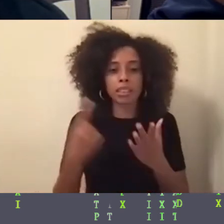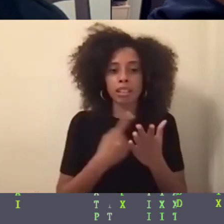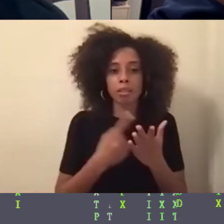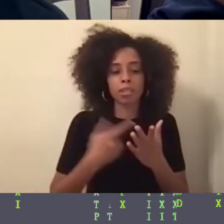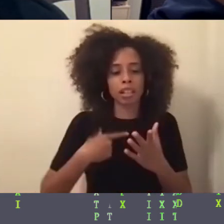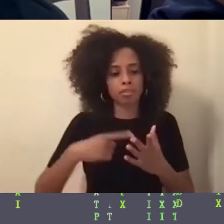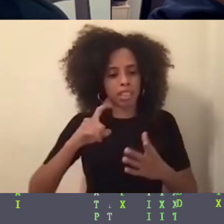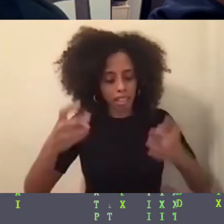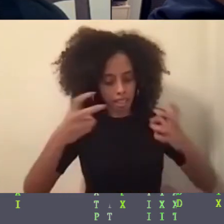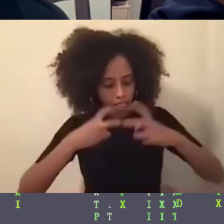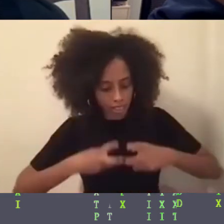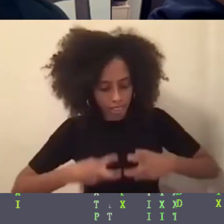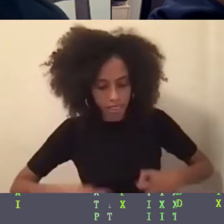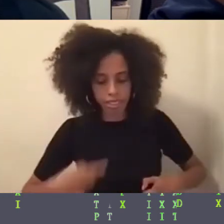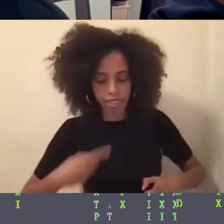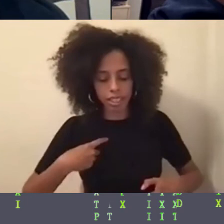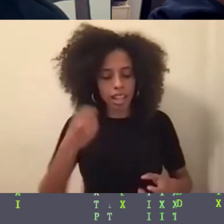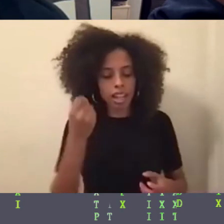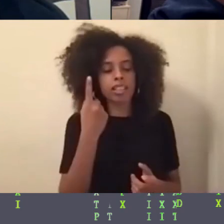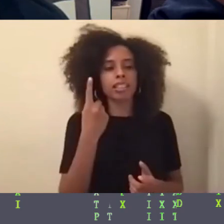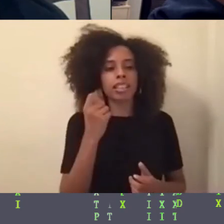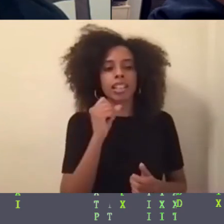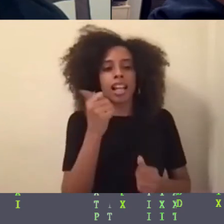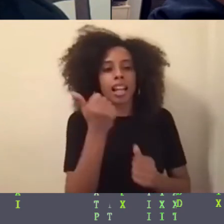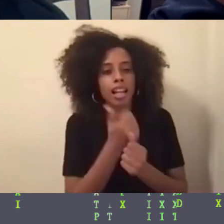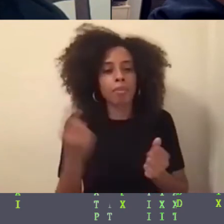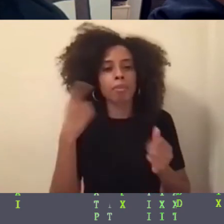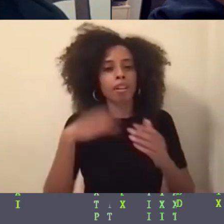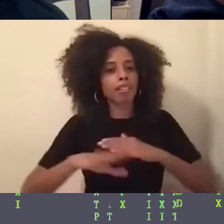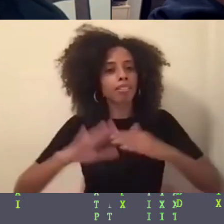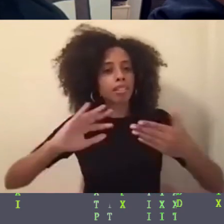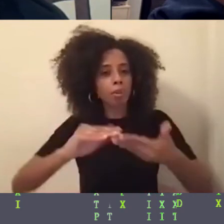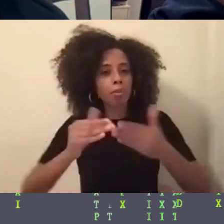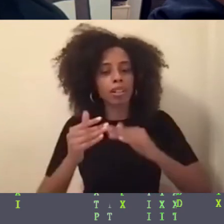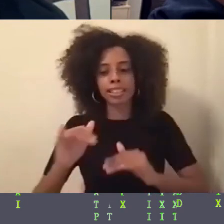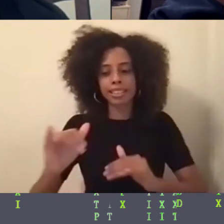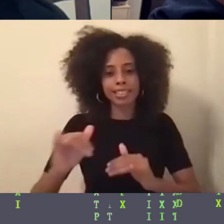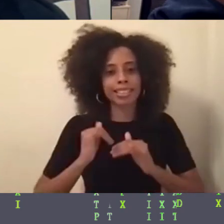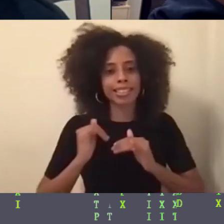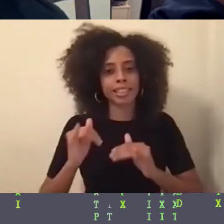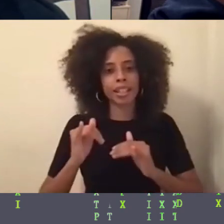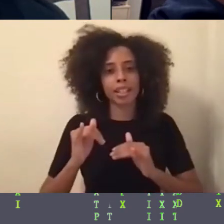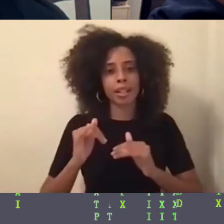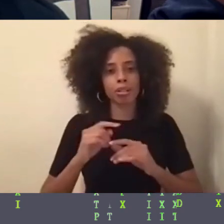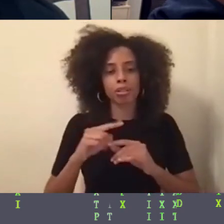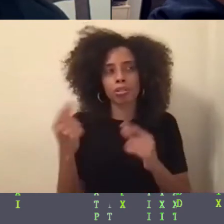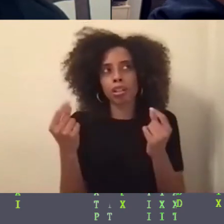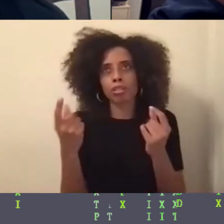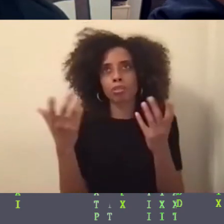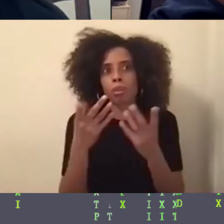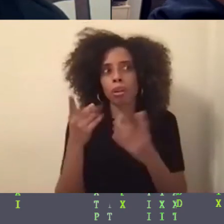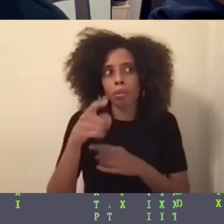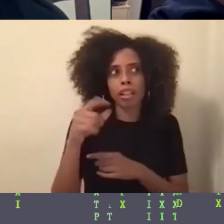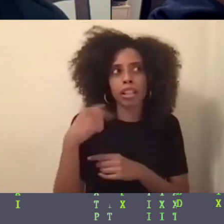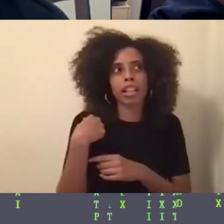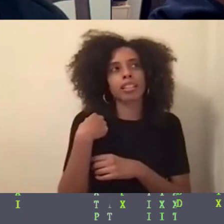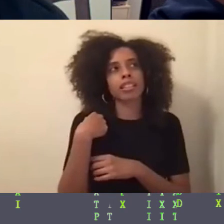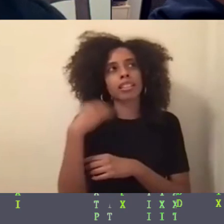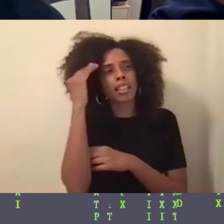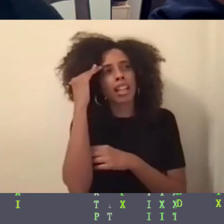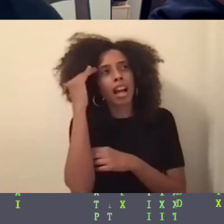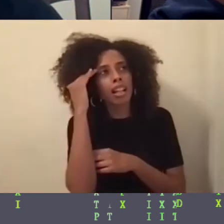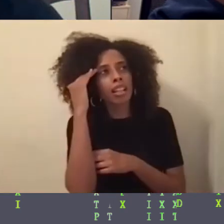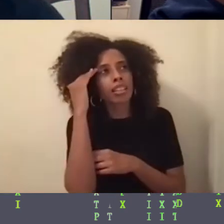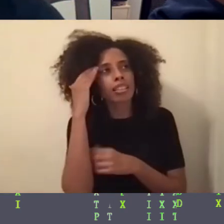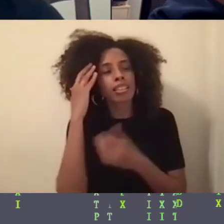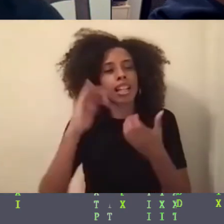community is like that. And then what do I need to do within having this held sense of awareness is proud sense of awareness. What do I need to do to be, make sure that